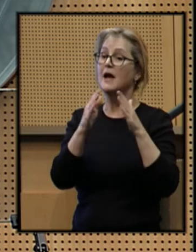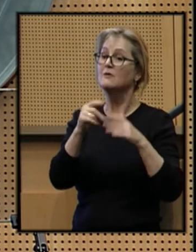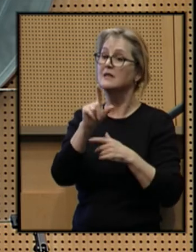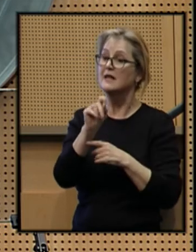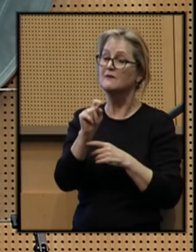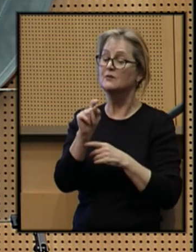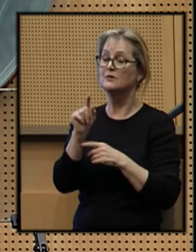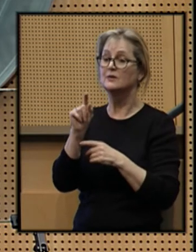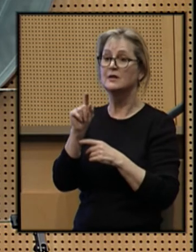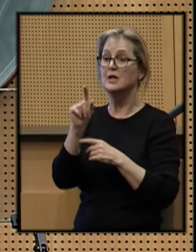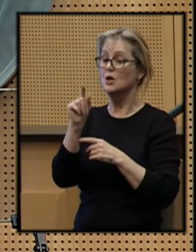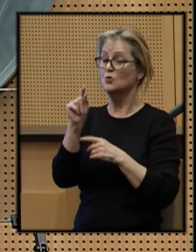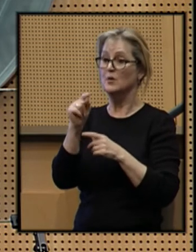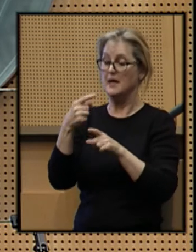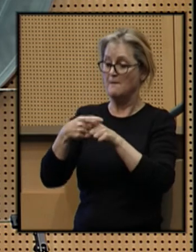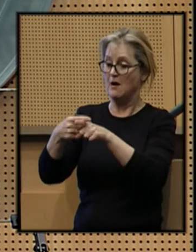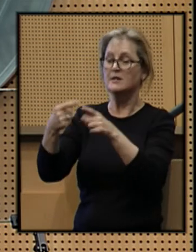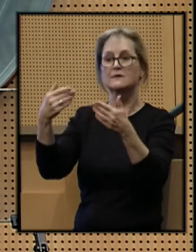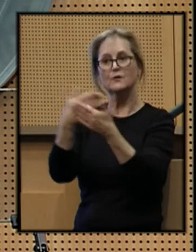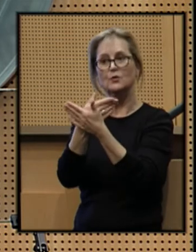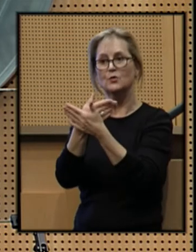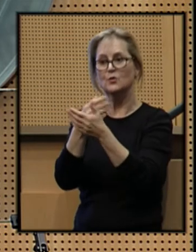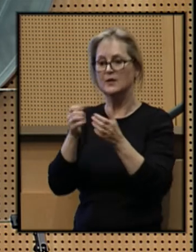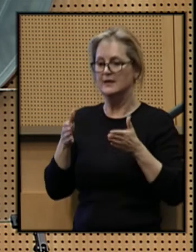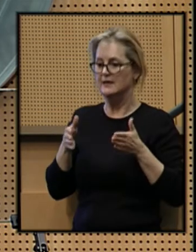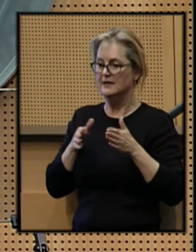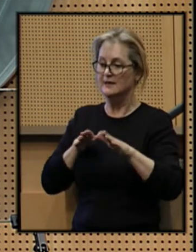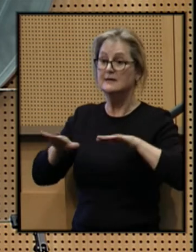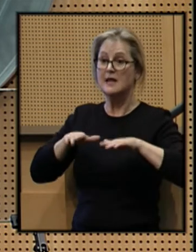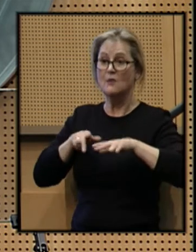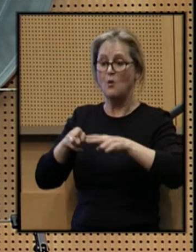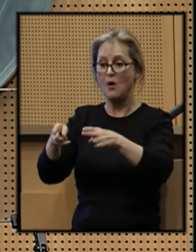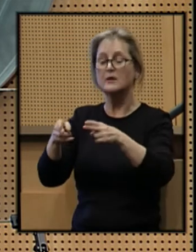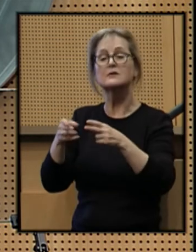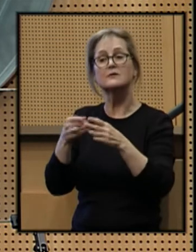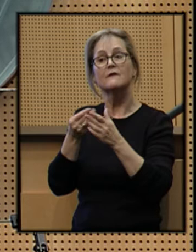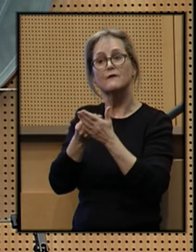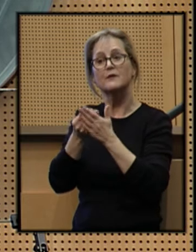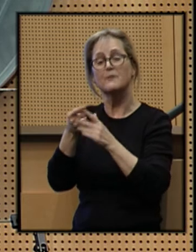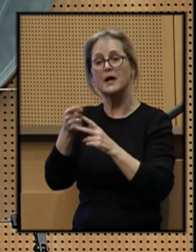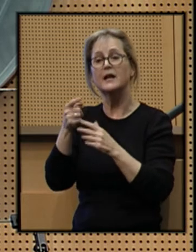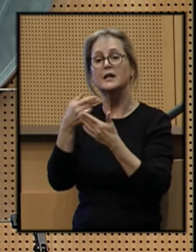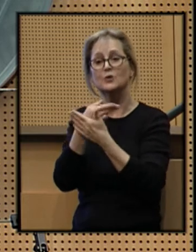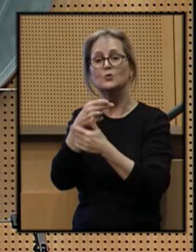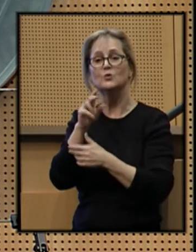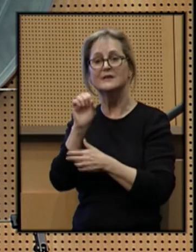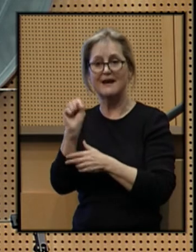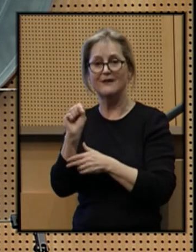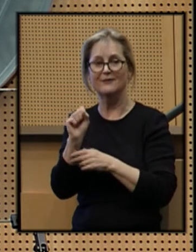and 20 blocks of new sidewalks funded by MOVE Seattle. Woo! Sidewalks!